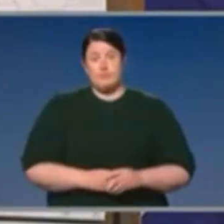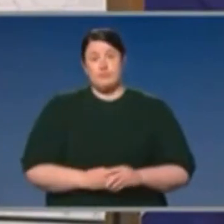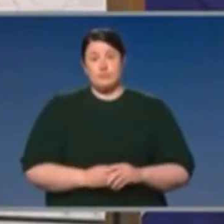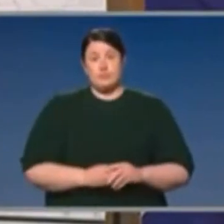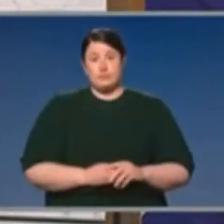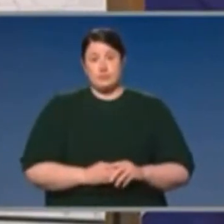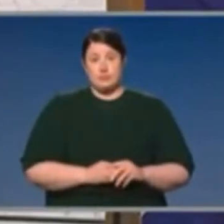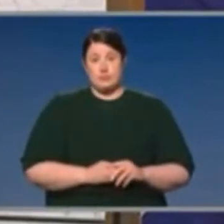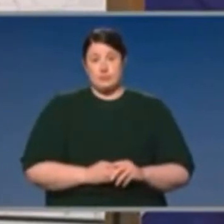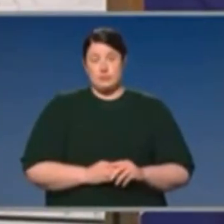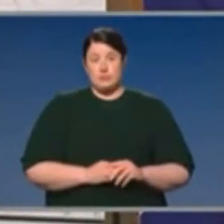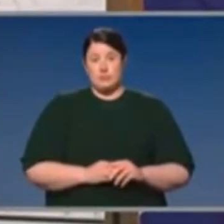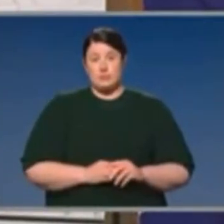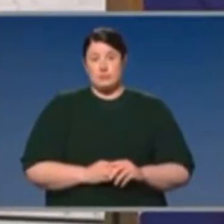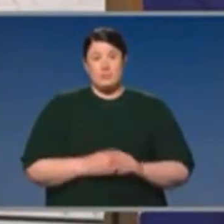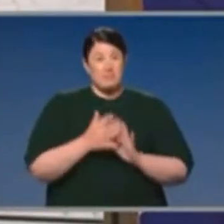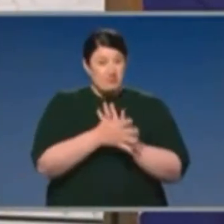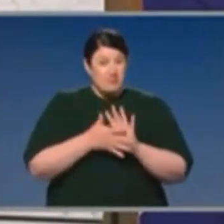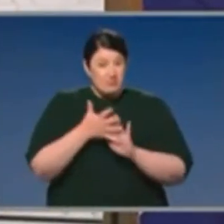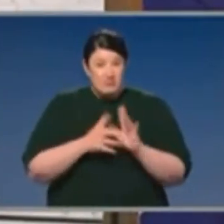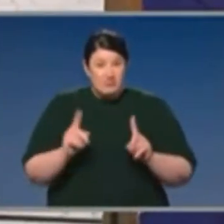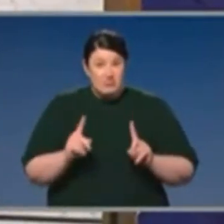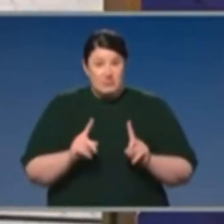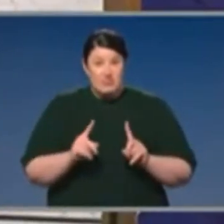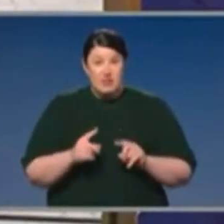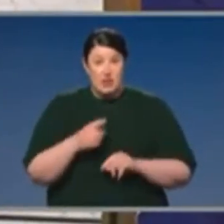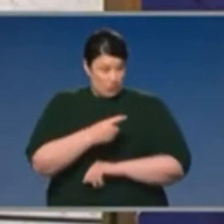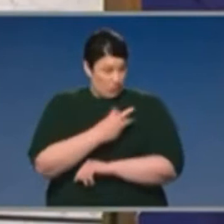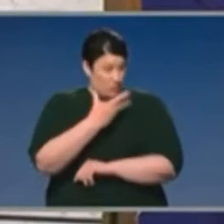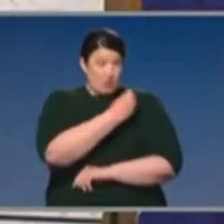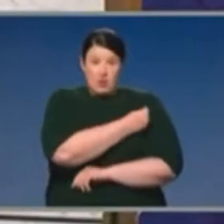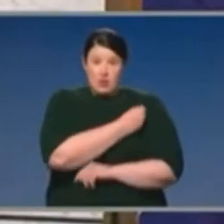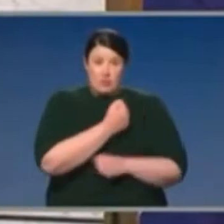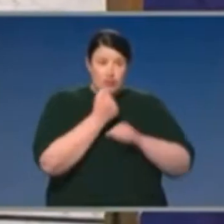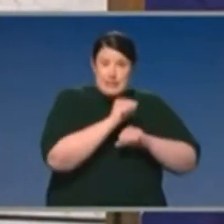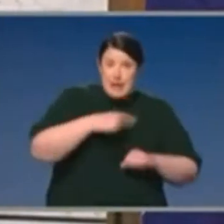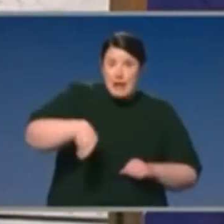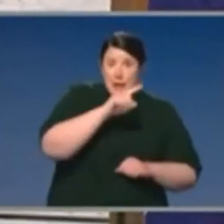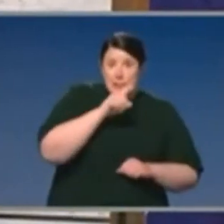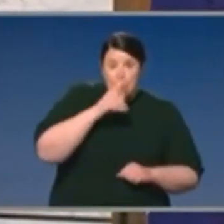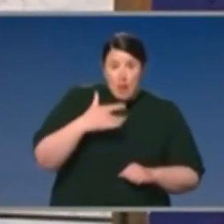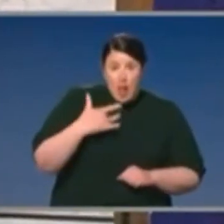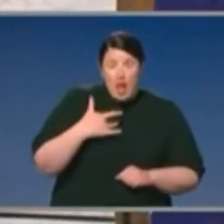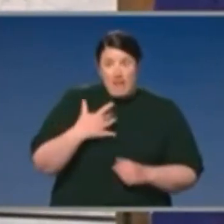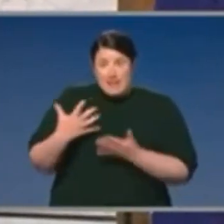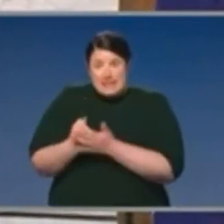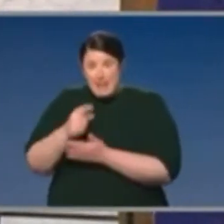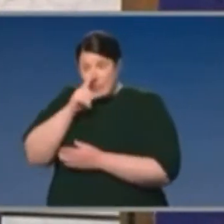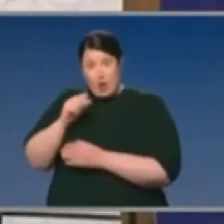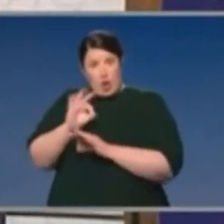And this ultimately means saving lives, protecting lives and allowing